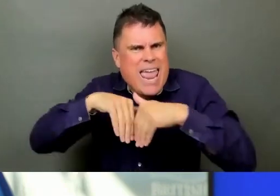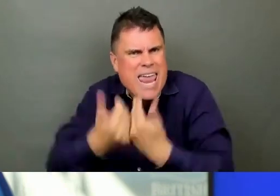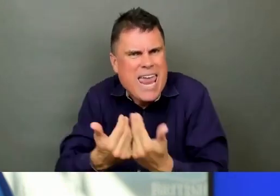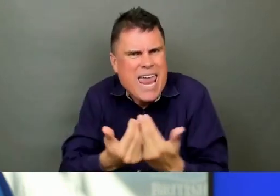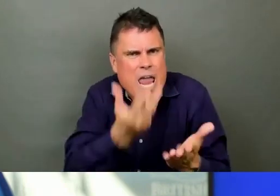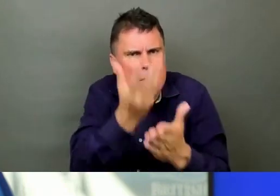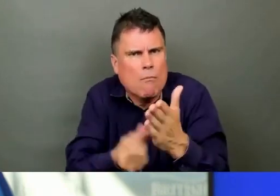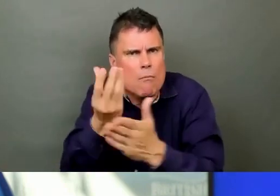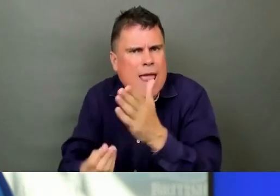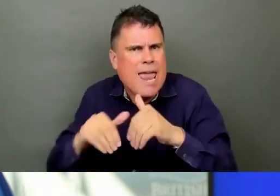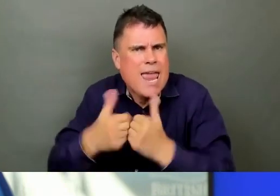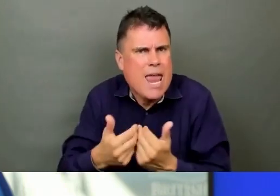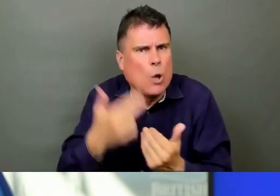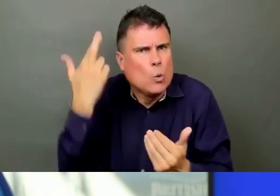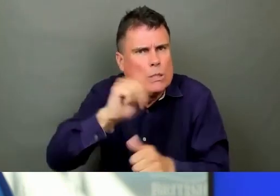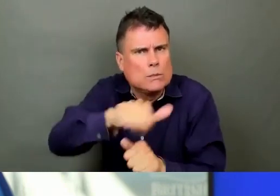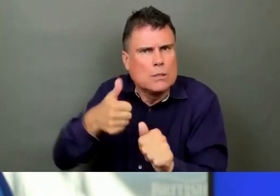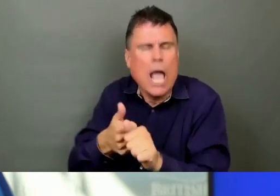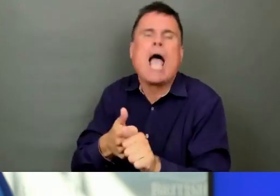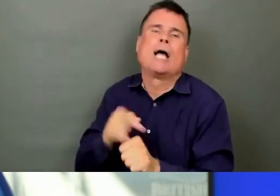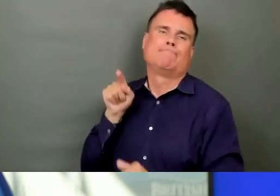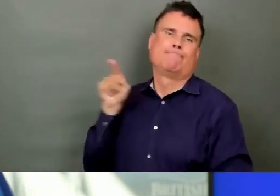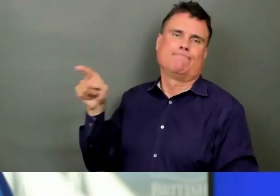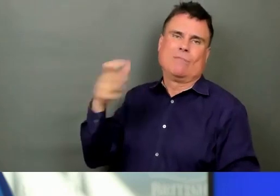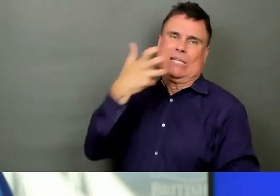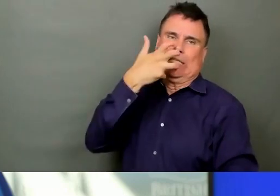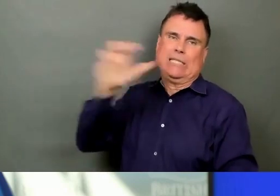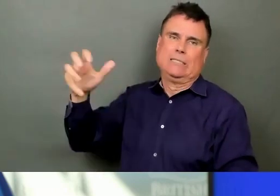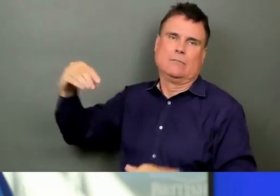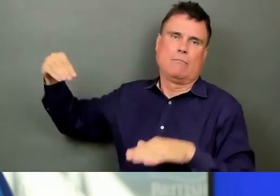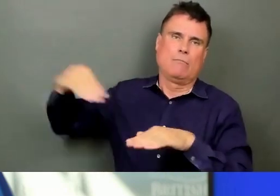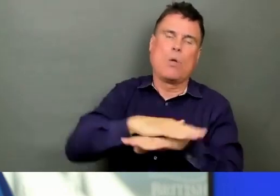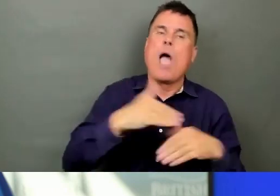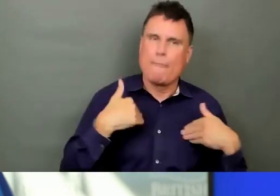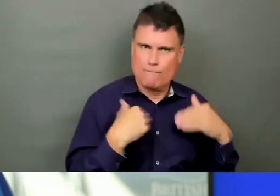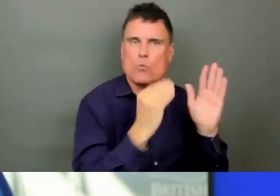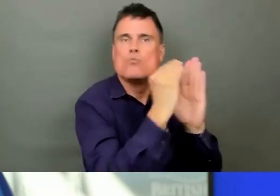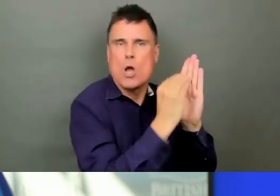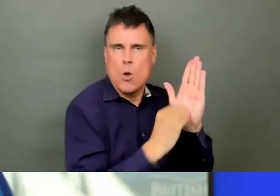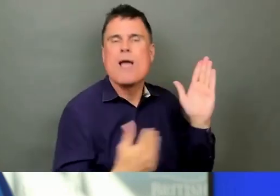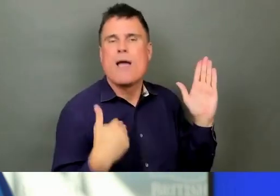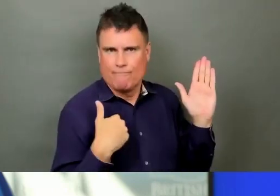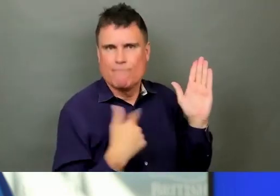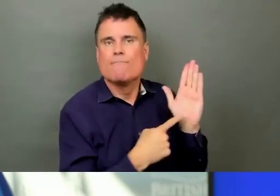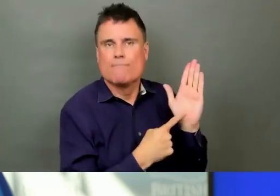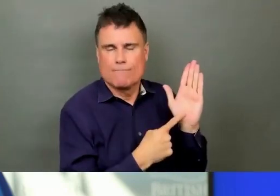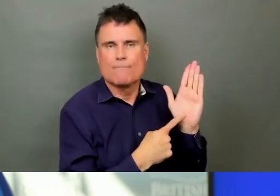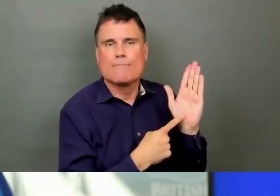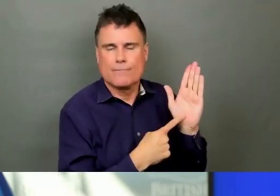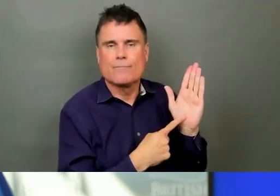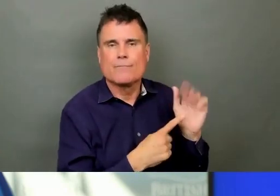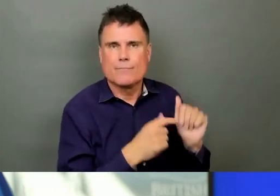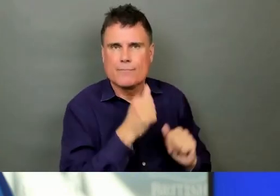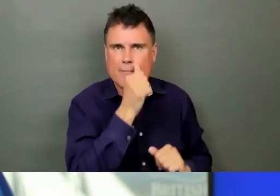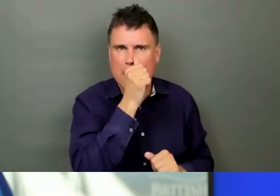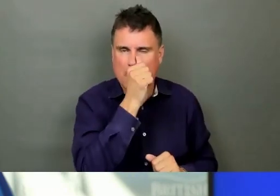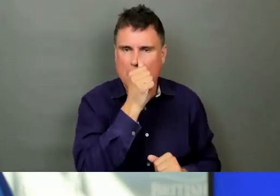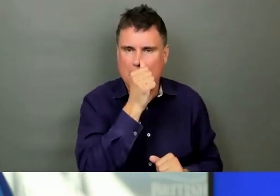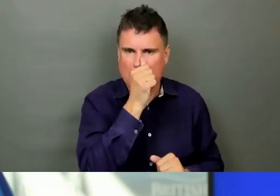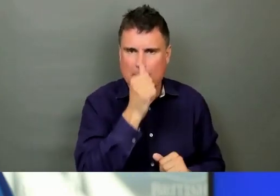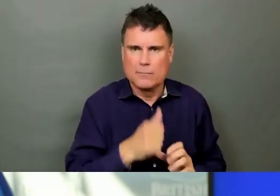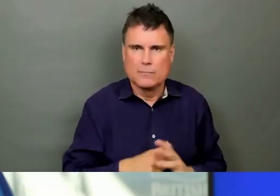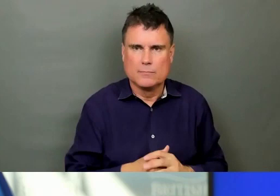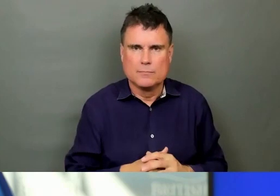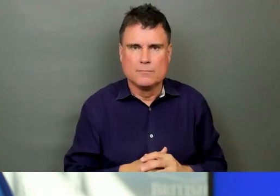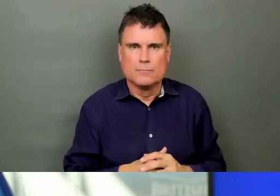on those who have had the most severe outcome one can have. And passing away. And that review will assist us, I think, in our overall